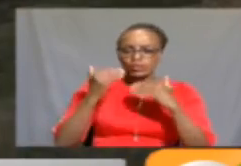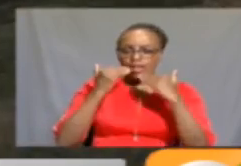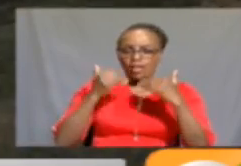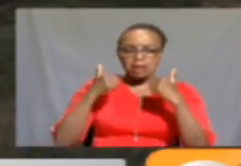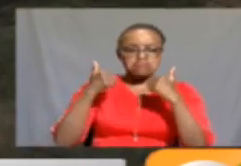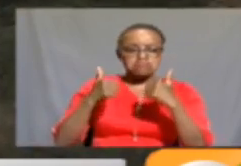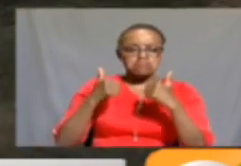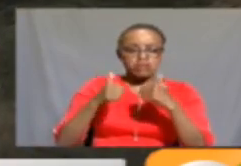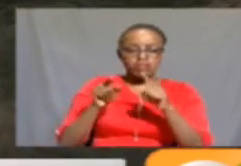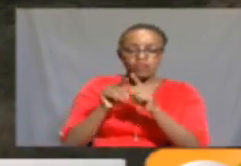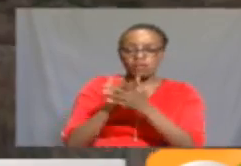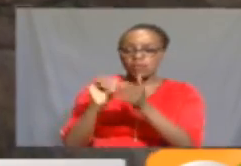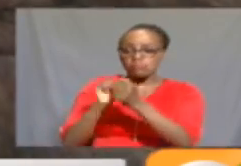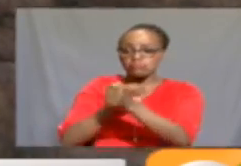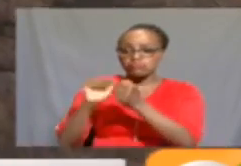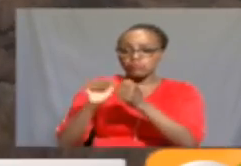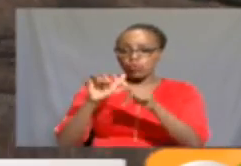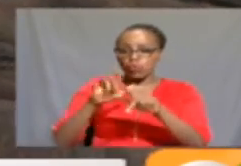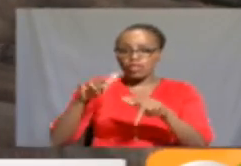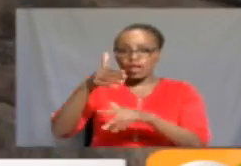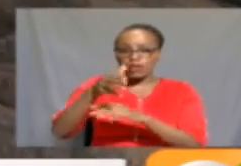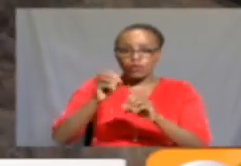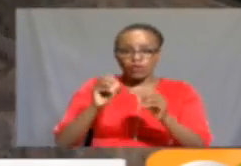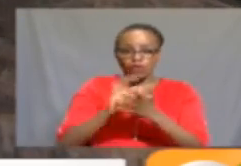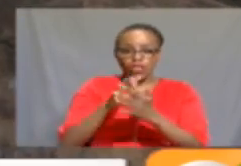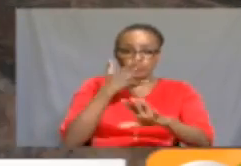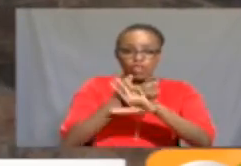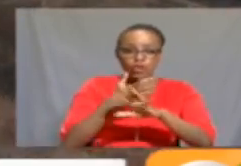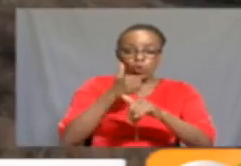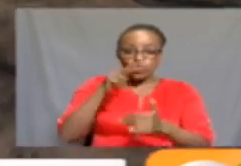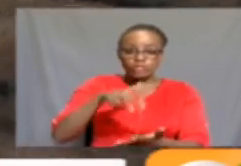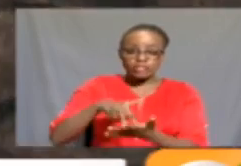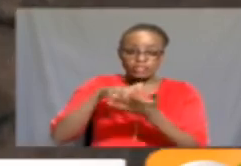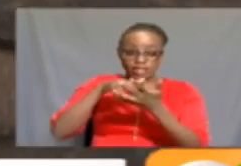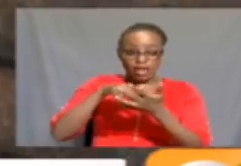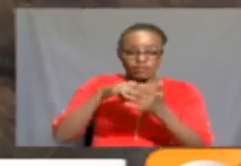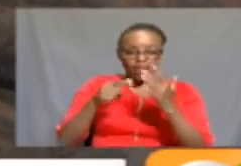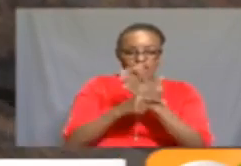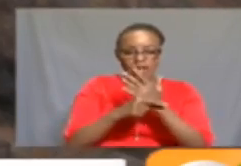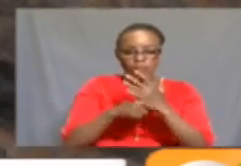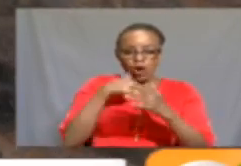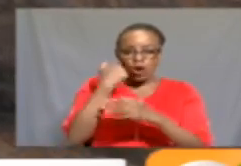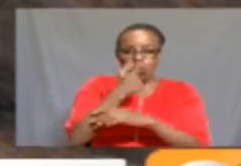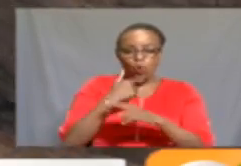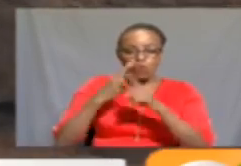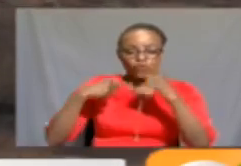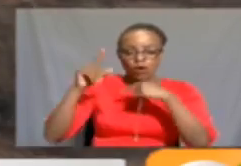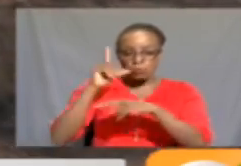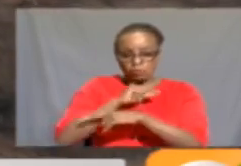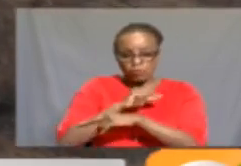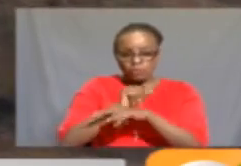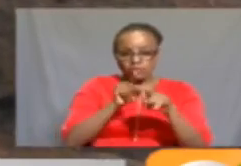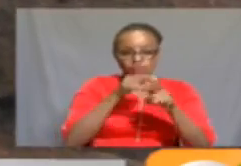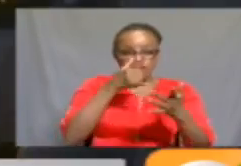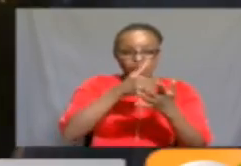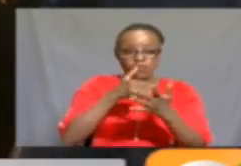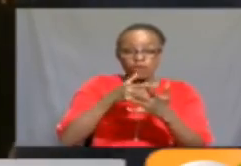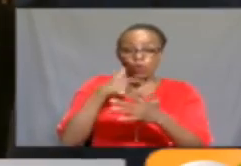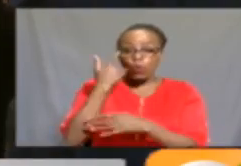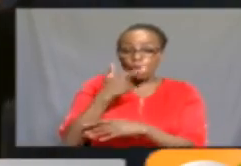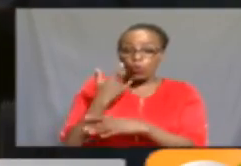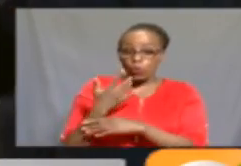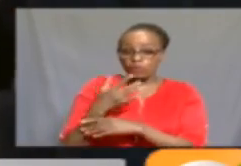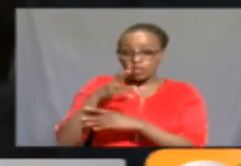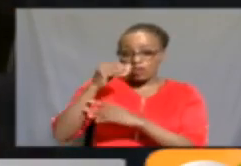unpolluted by the land beneath. The rock on which we stood, having names of those that had conquered the height, among them, we are told,